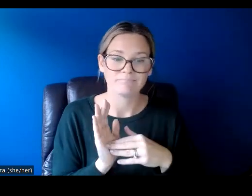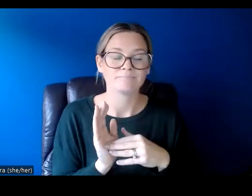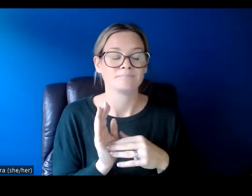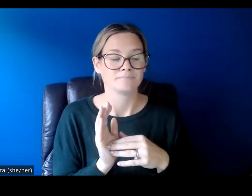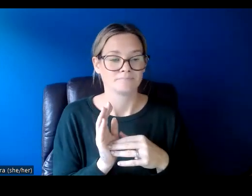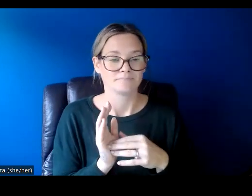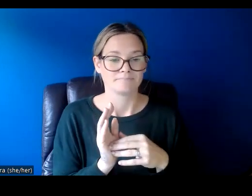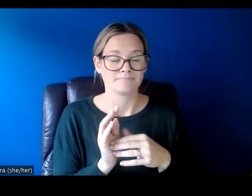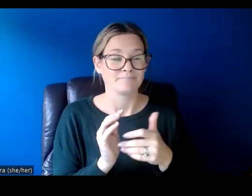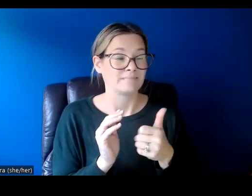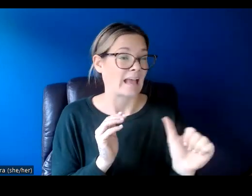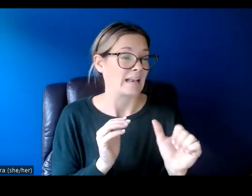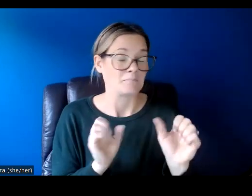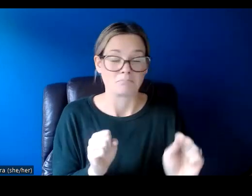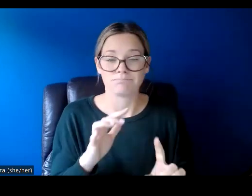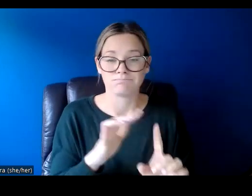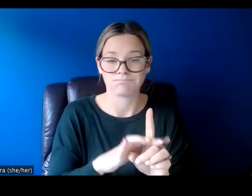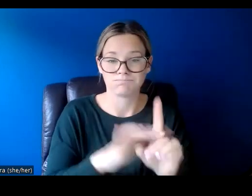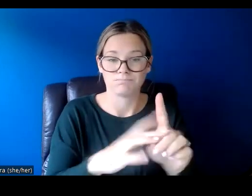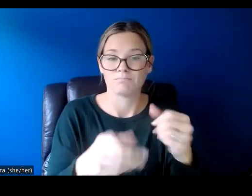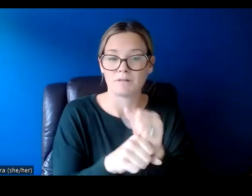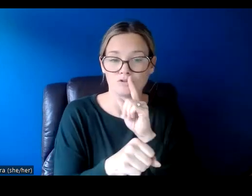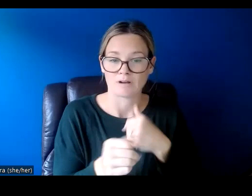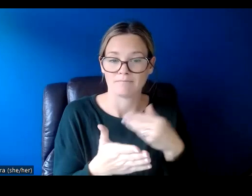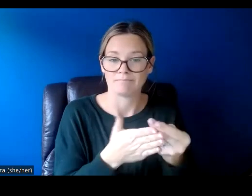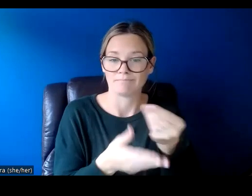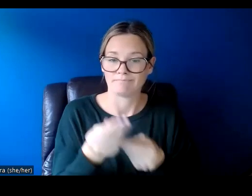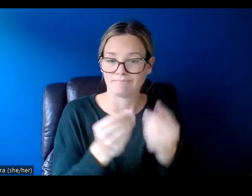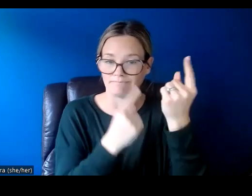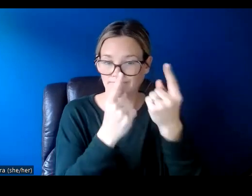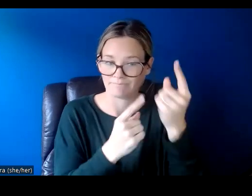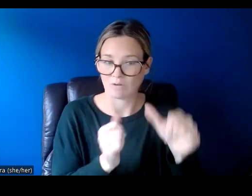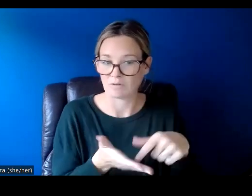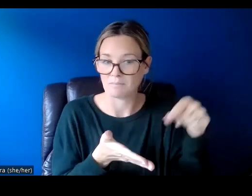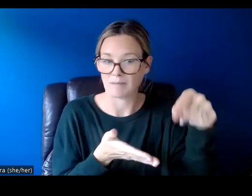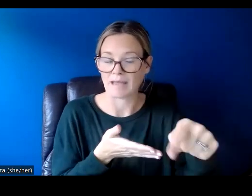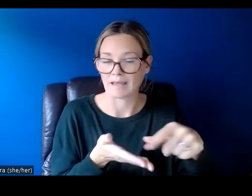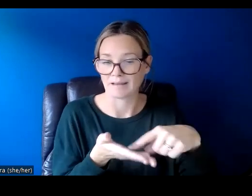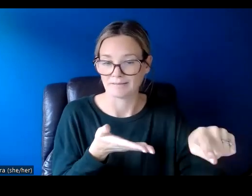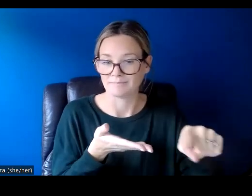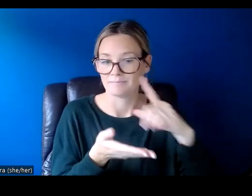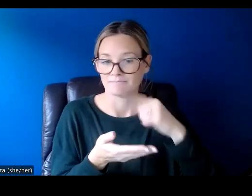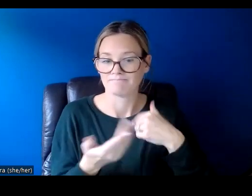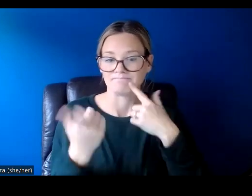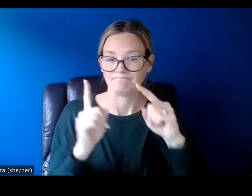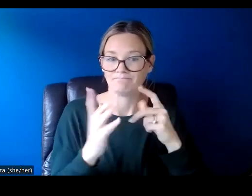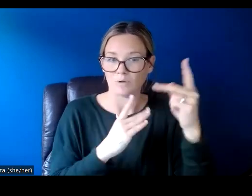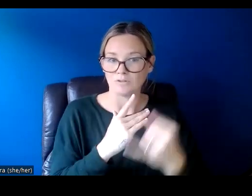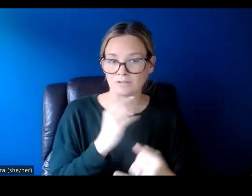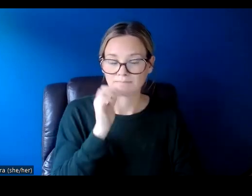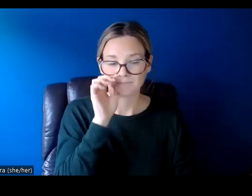and anything else that you will have to pay for directly to have a successful project.